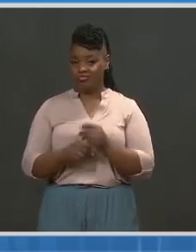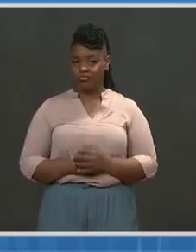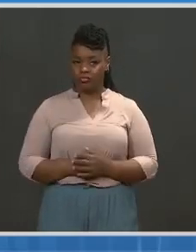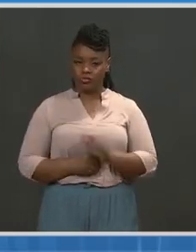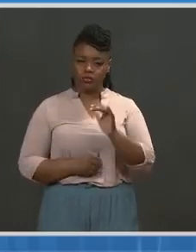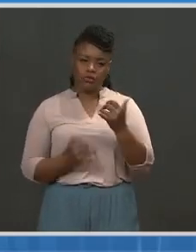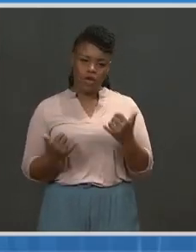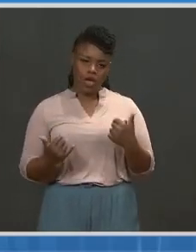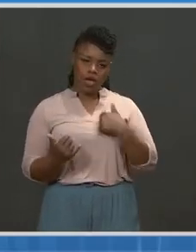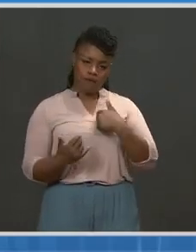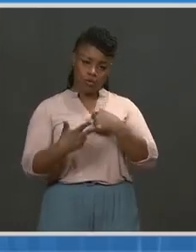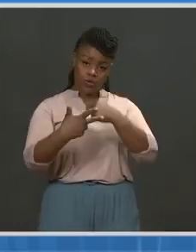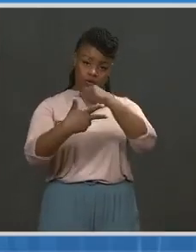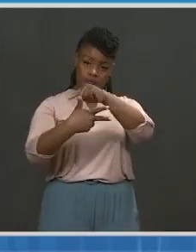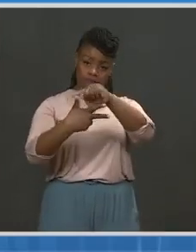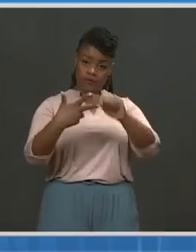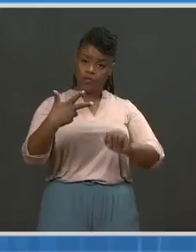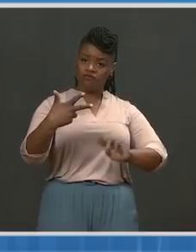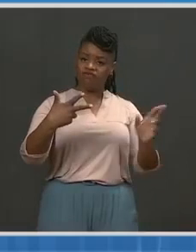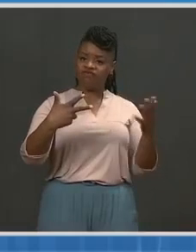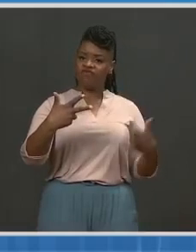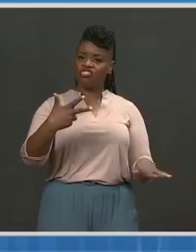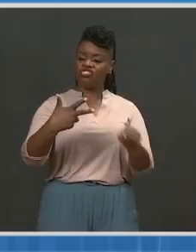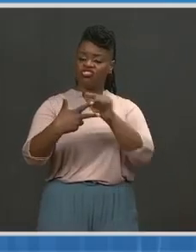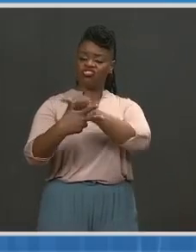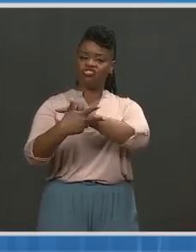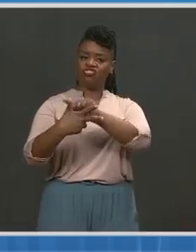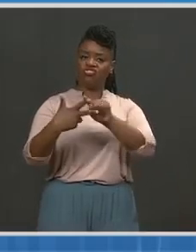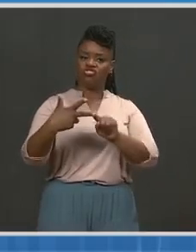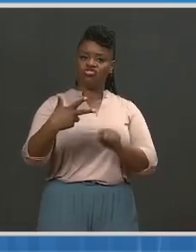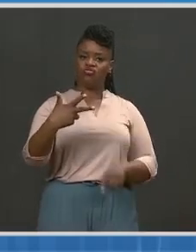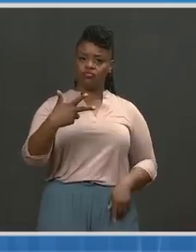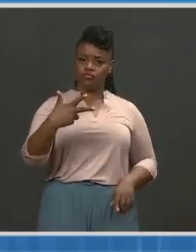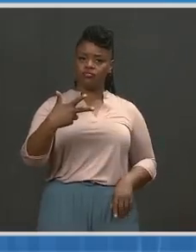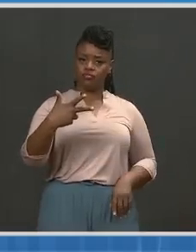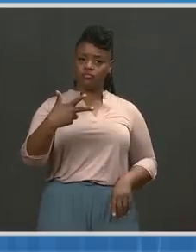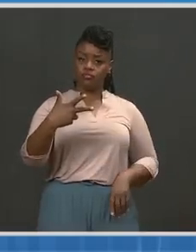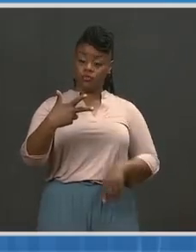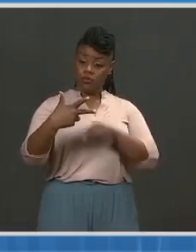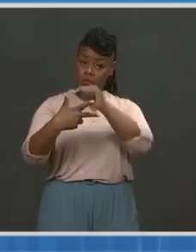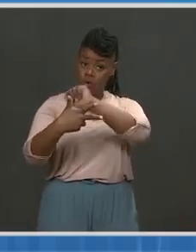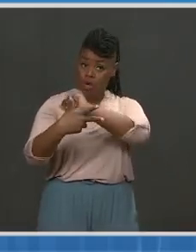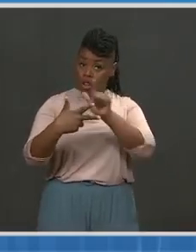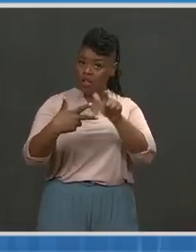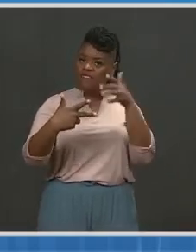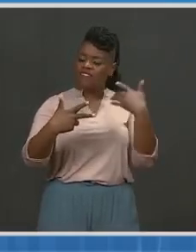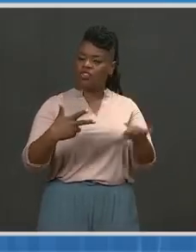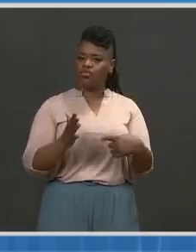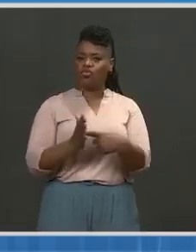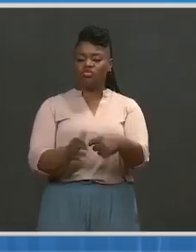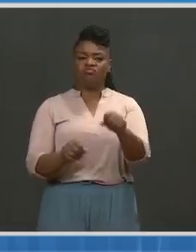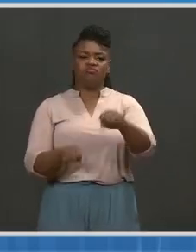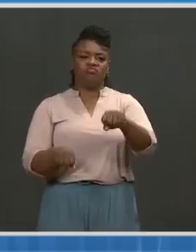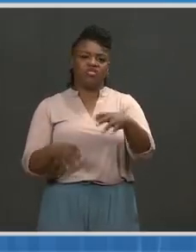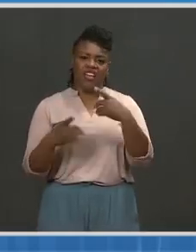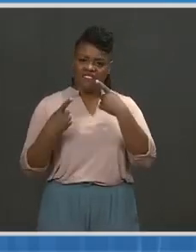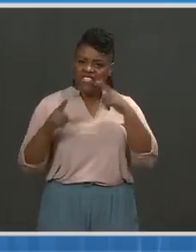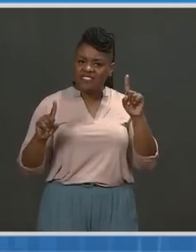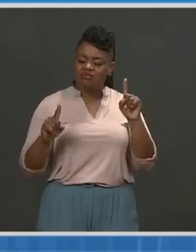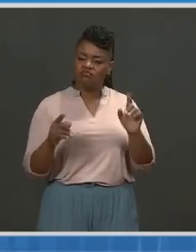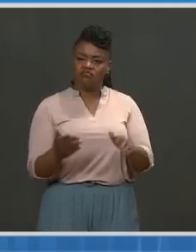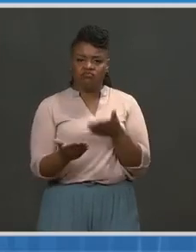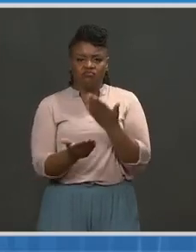mentioned previously, we now have three EUA vaccines that have shown a high degree